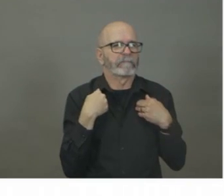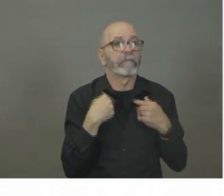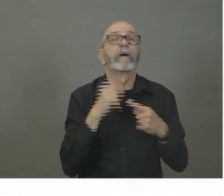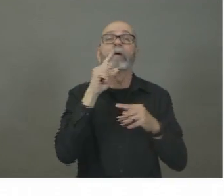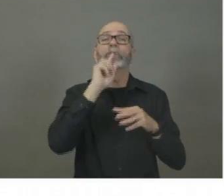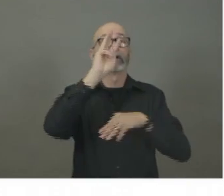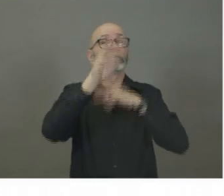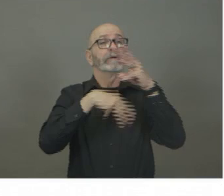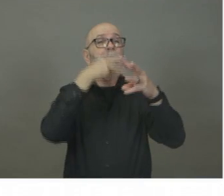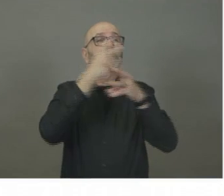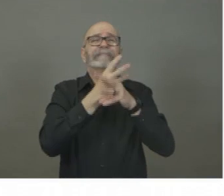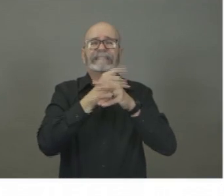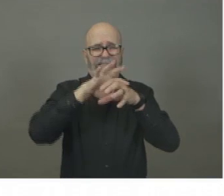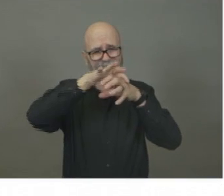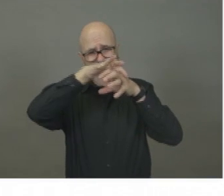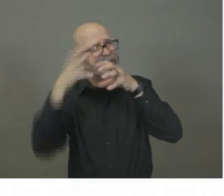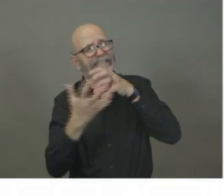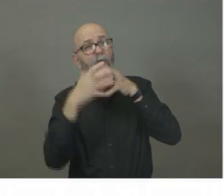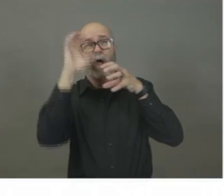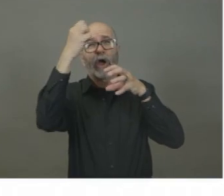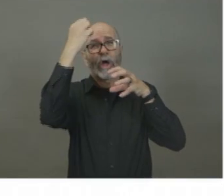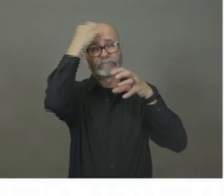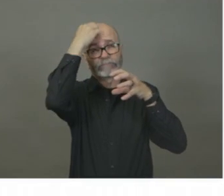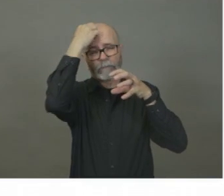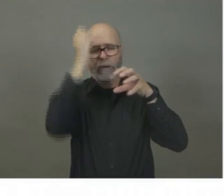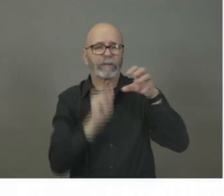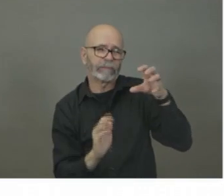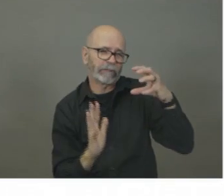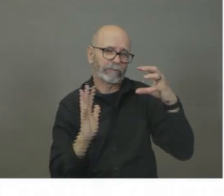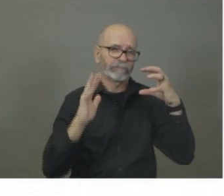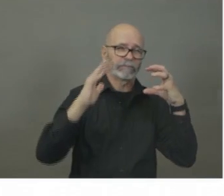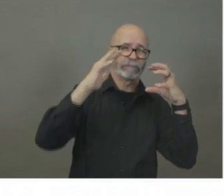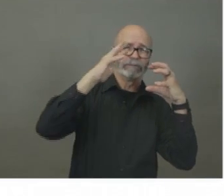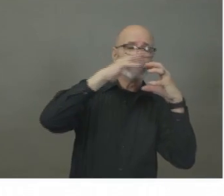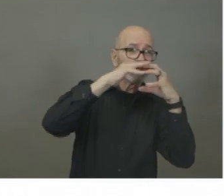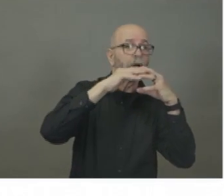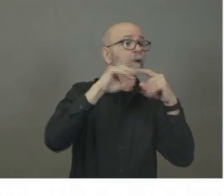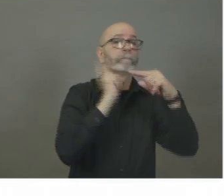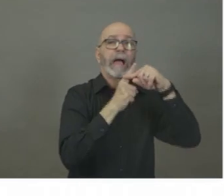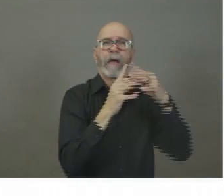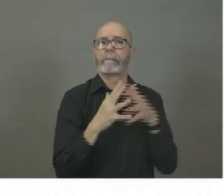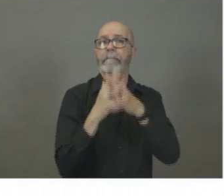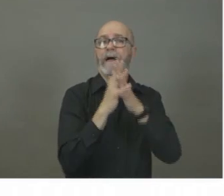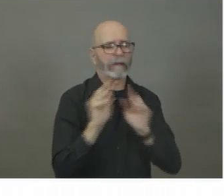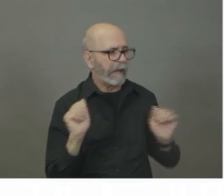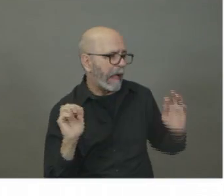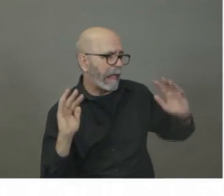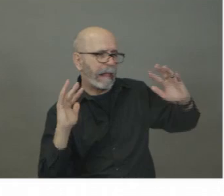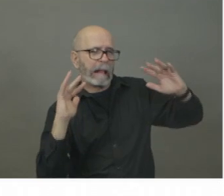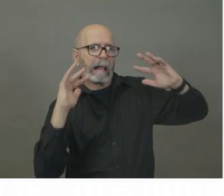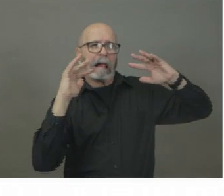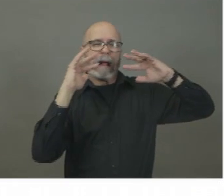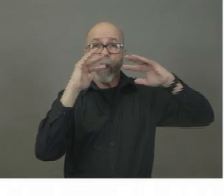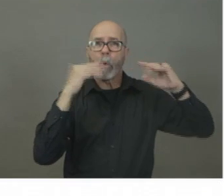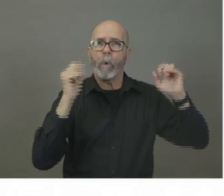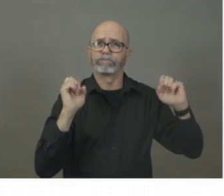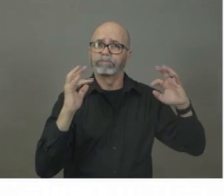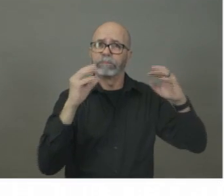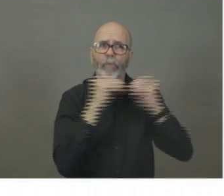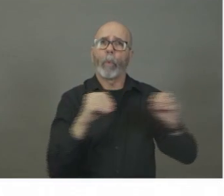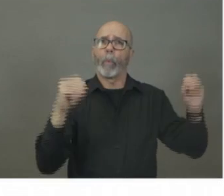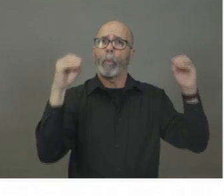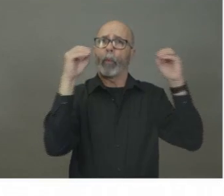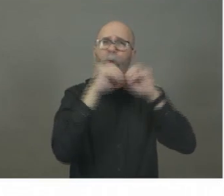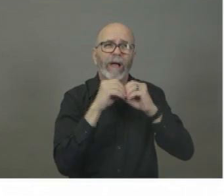spread in Europe. We're now seeing significant spread in the United States. We're now seeing increased activity in some of our provinces who